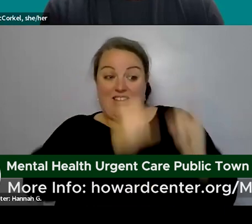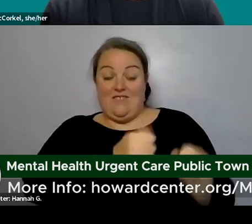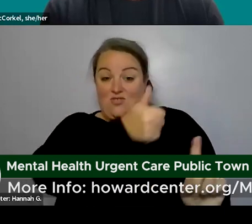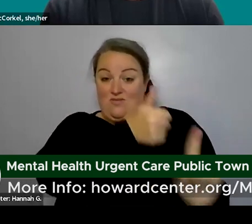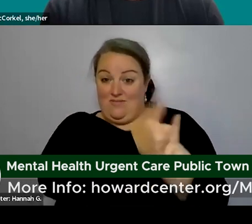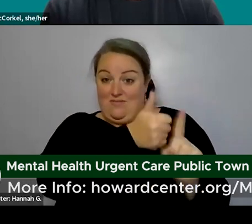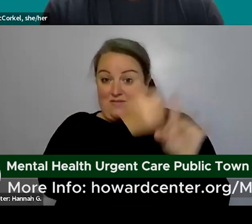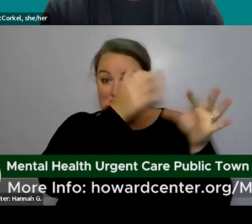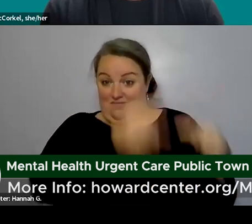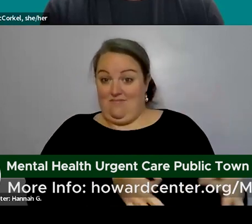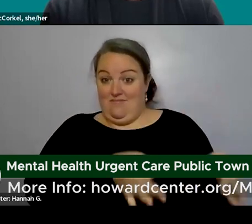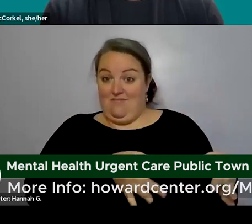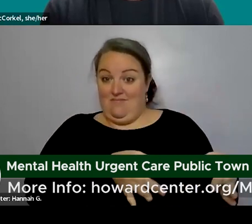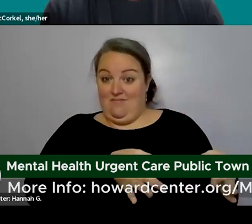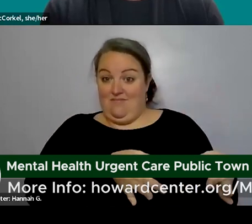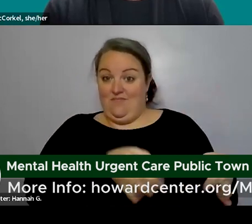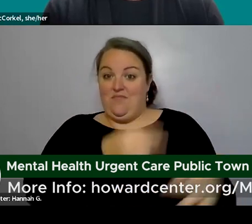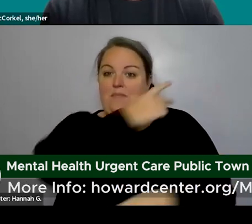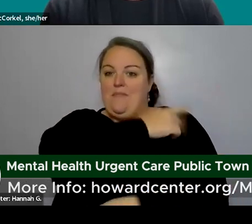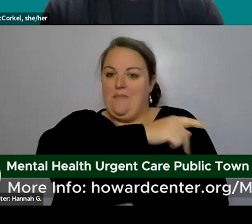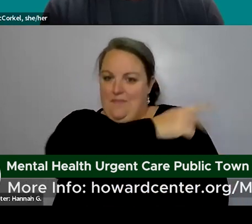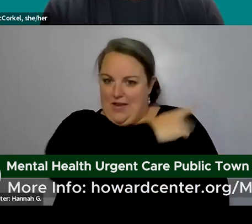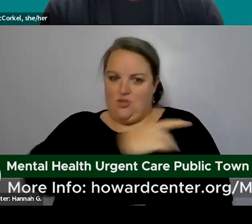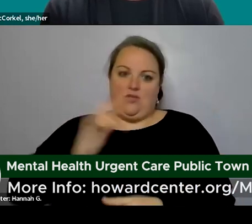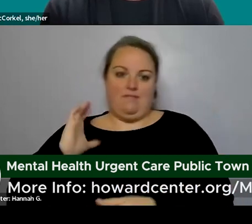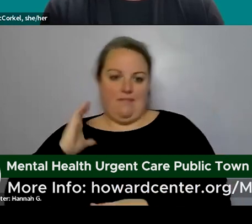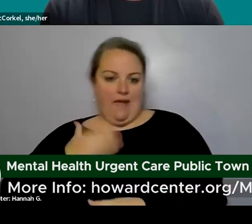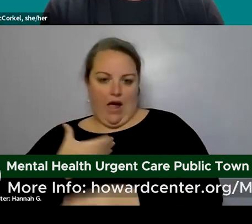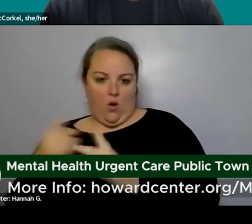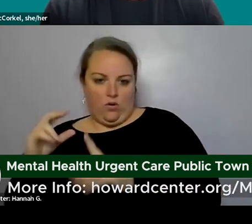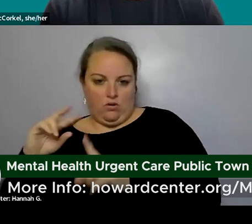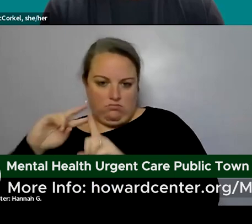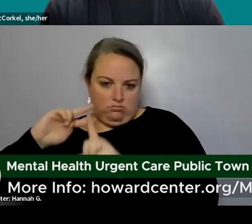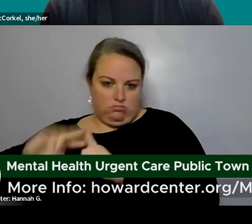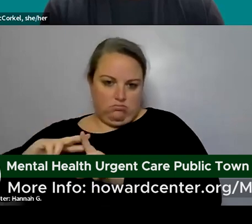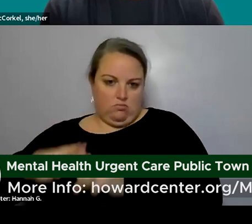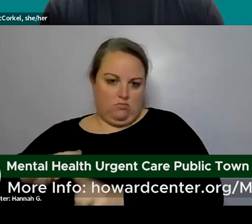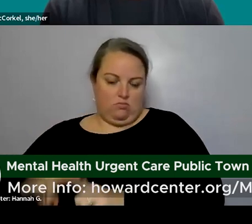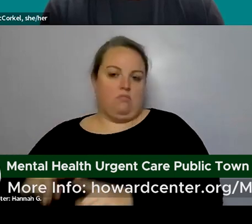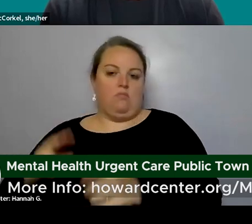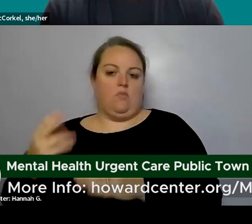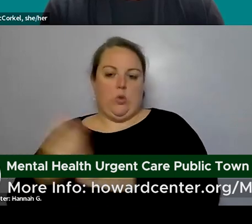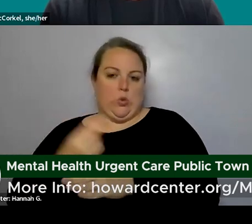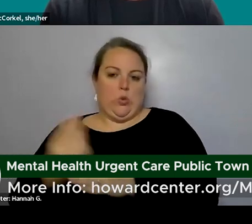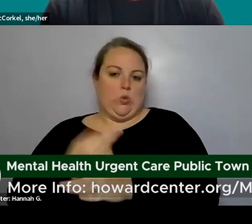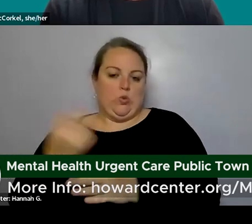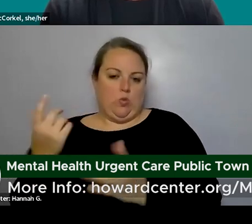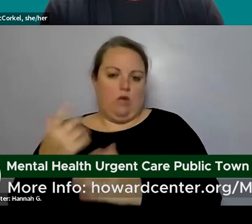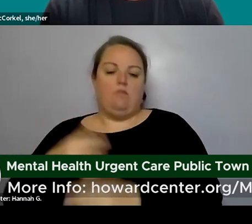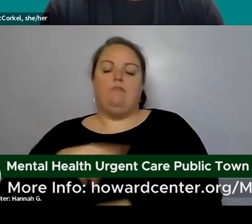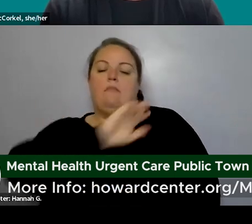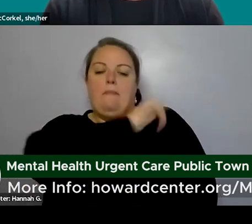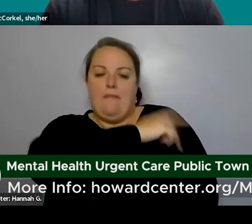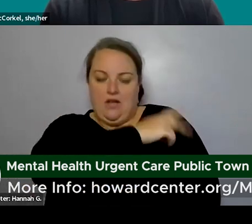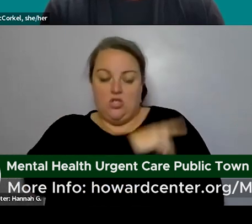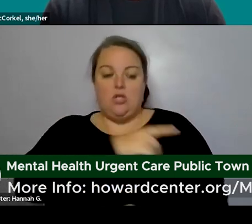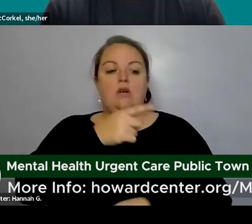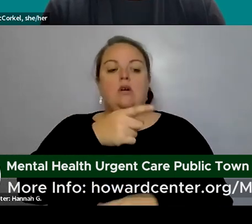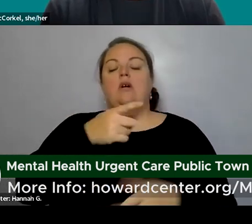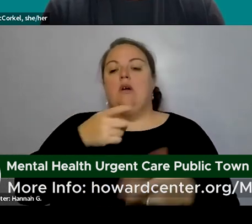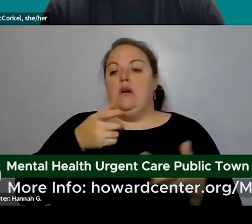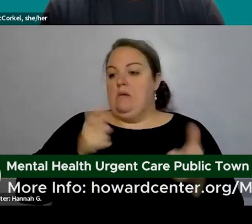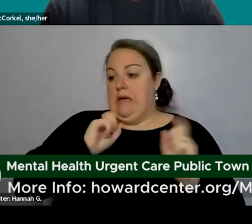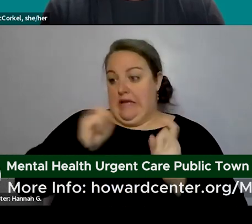wants to share it i use the word patient if the patient or guest wants to share it they have that opportunity and if they don't want to share it